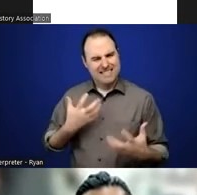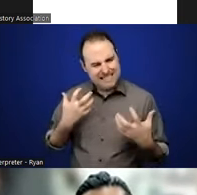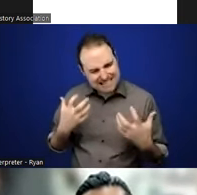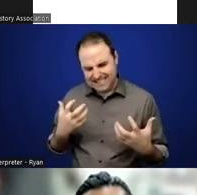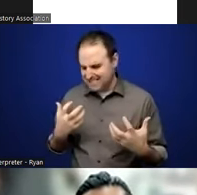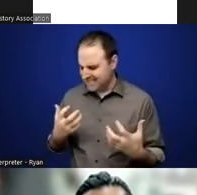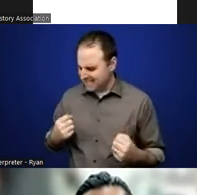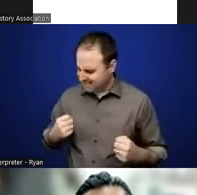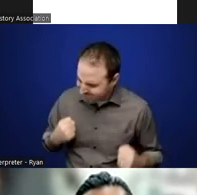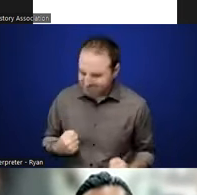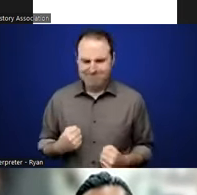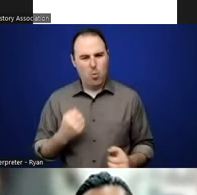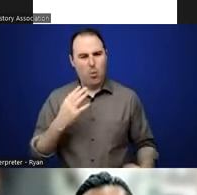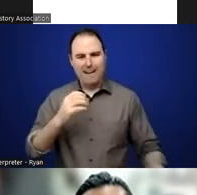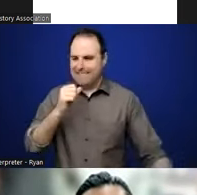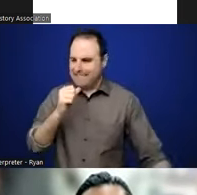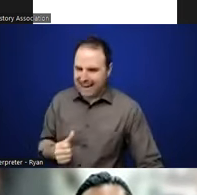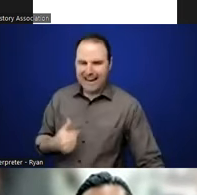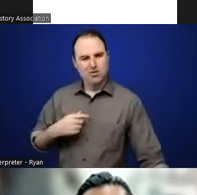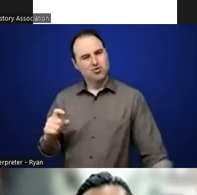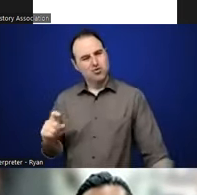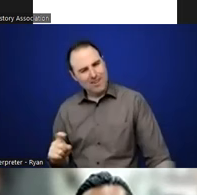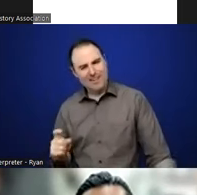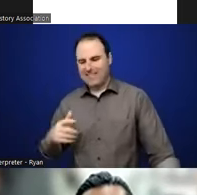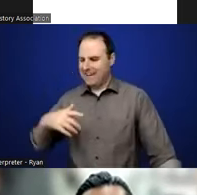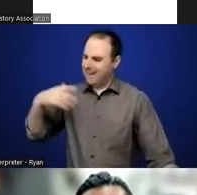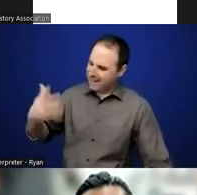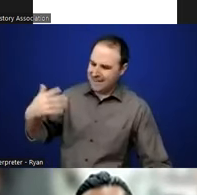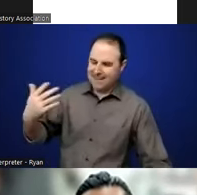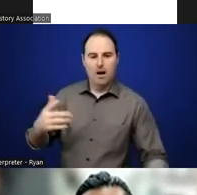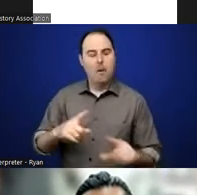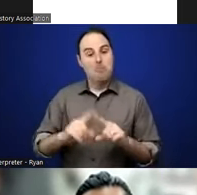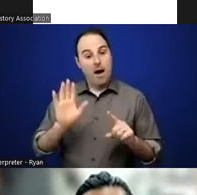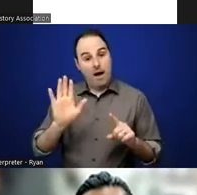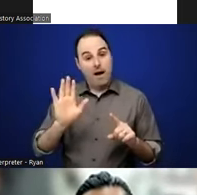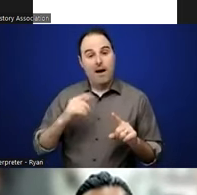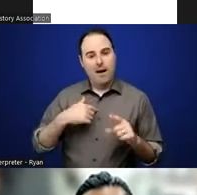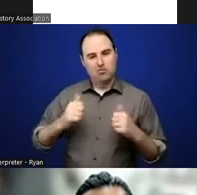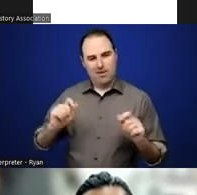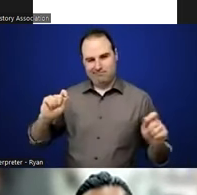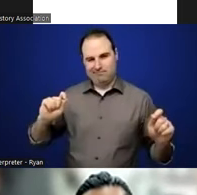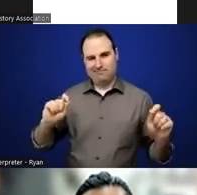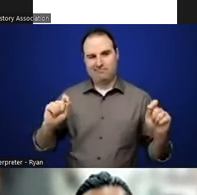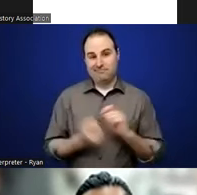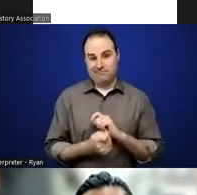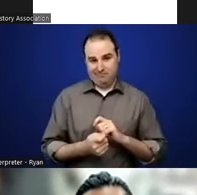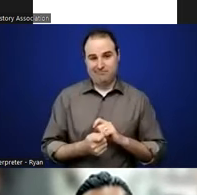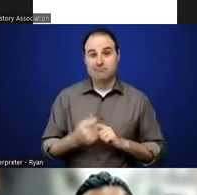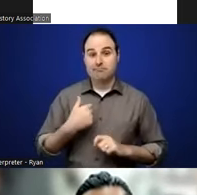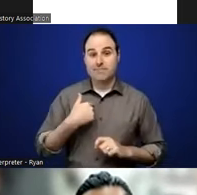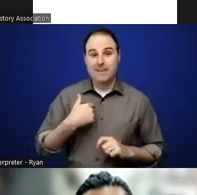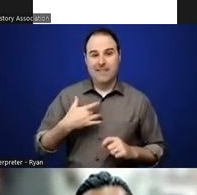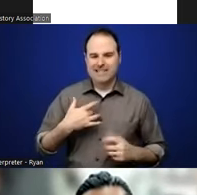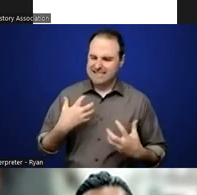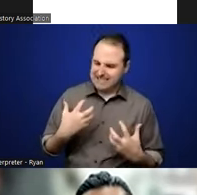I do it this way? Why didn't I do that way? And I'm trying to live in a space where instead of that frustration, I'm really trying to embrace that and say, okay,